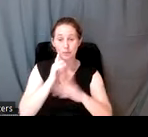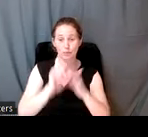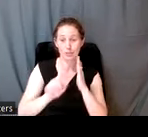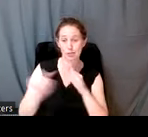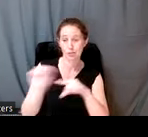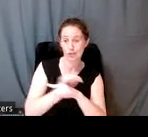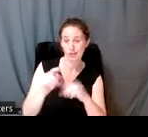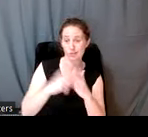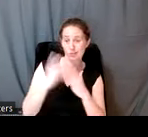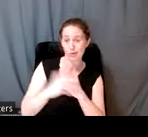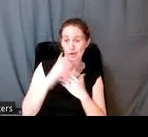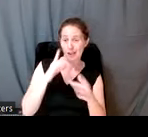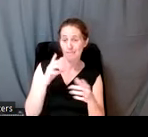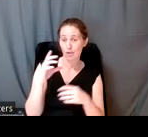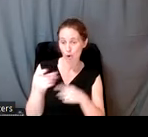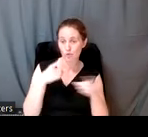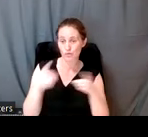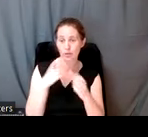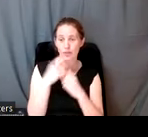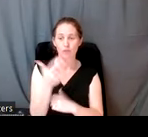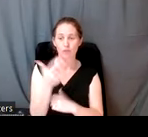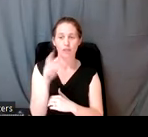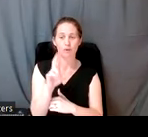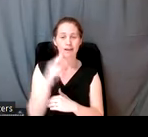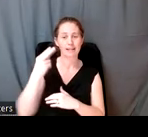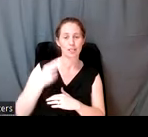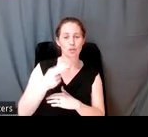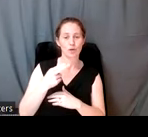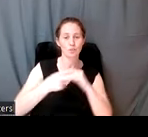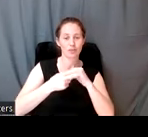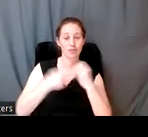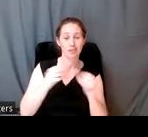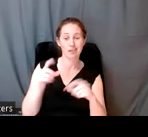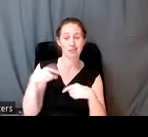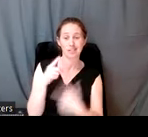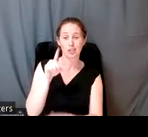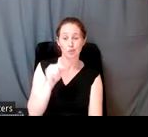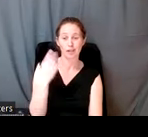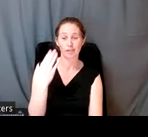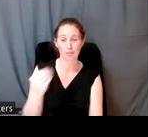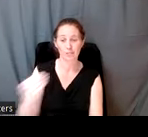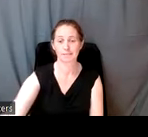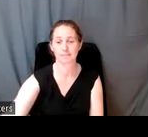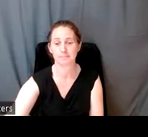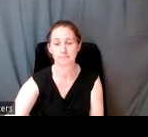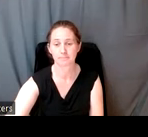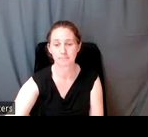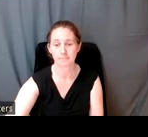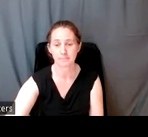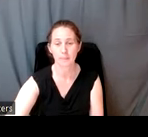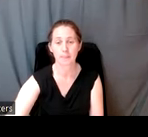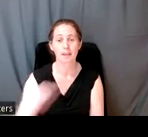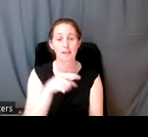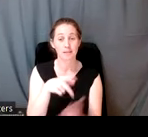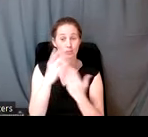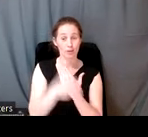training program that I've co-directed with the Grand Ronde Historic Preservation Office since 2014. This project